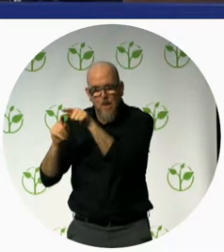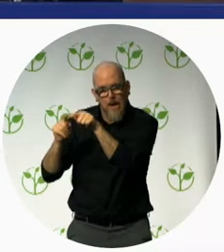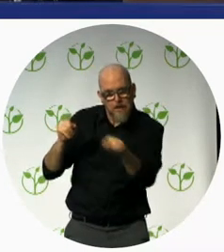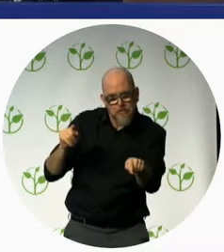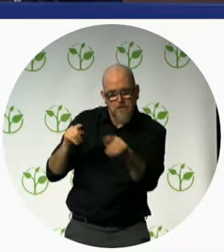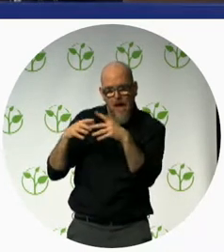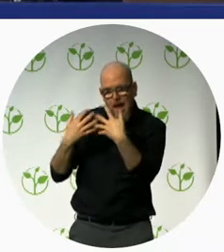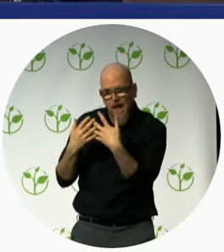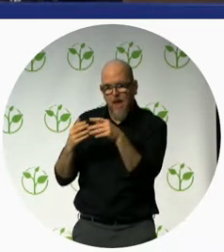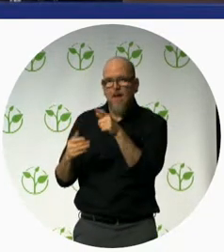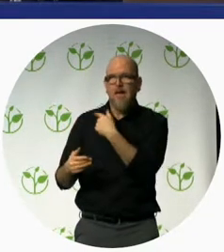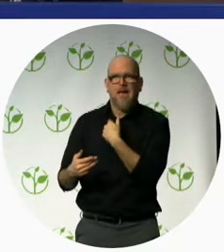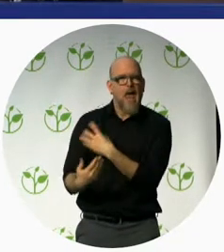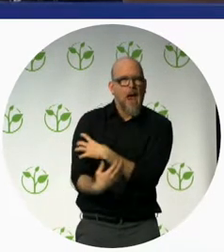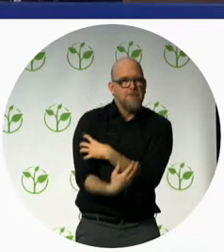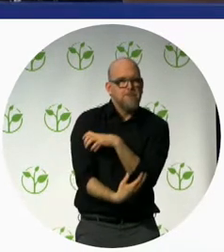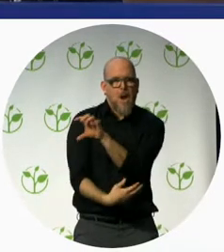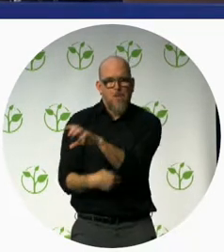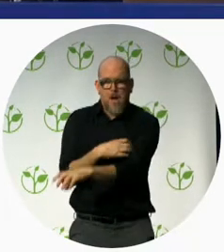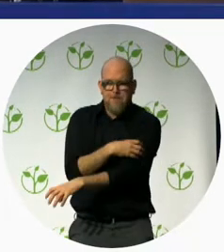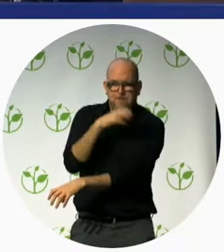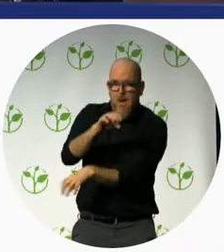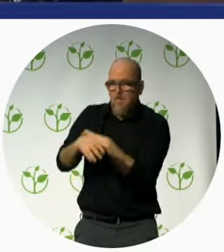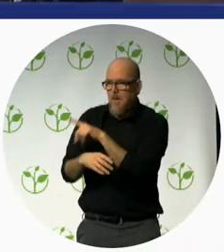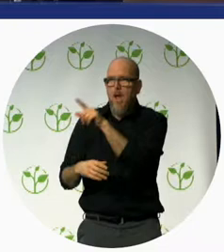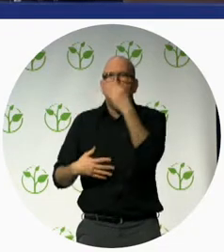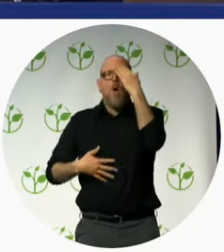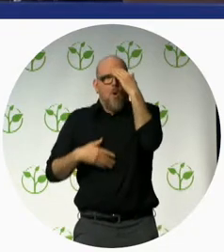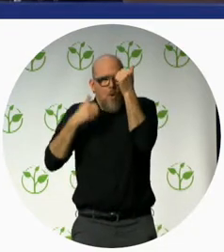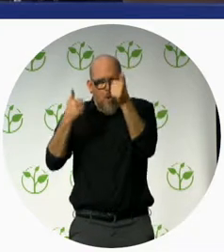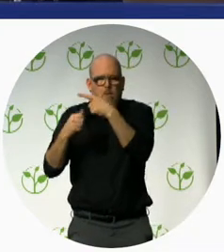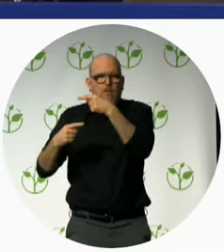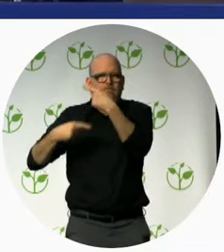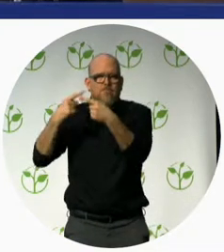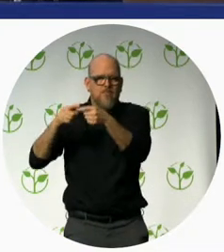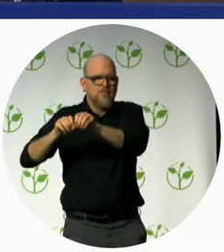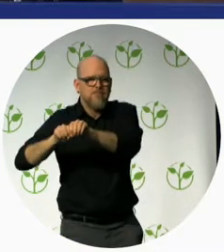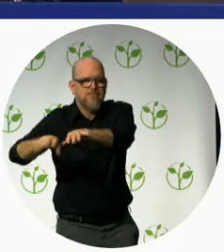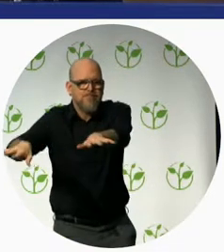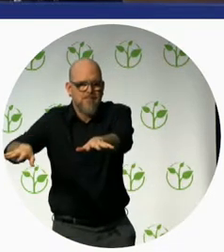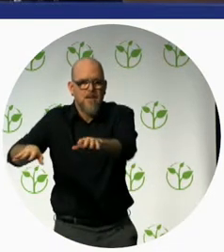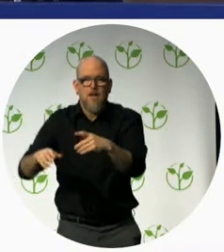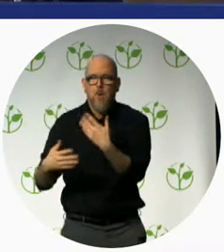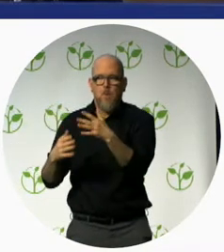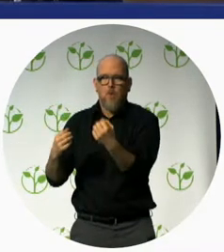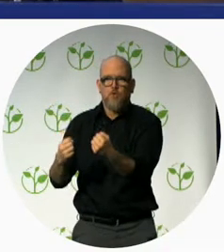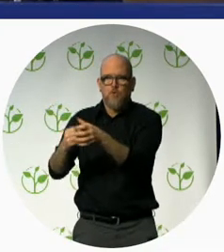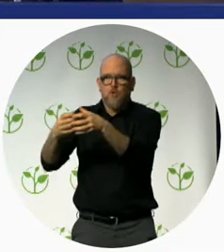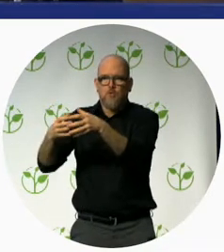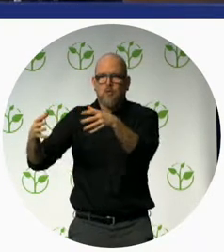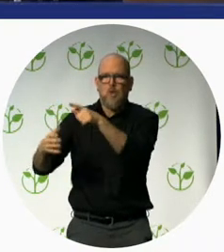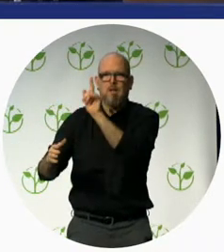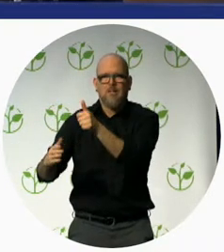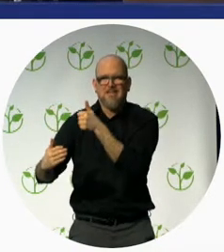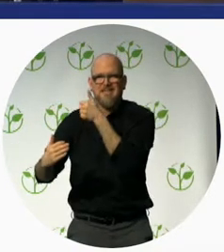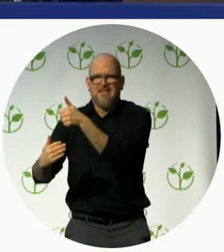local community and increasing the capacity of the local community to identify children in remote rural areas because